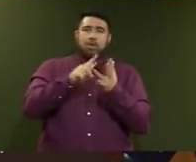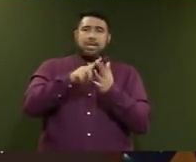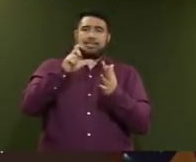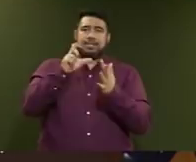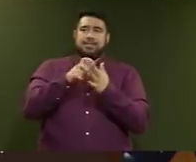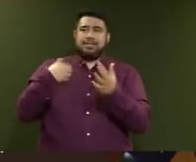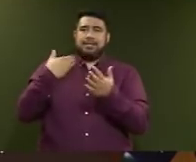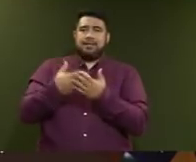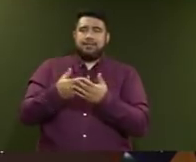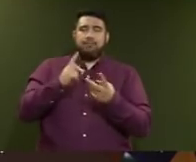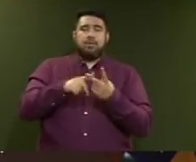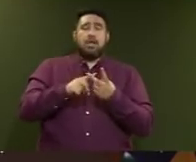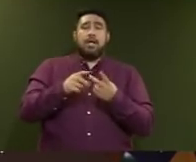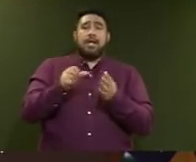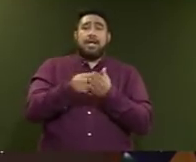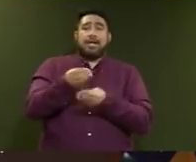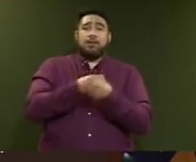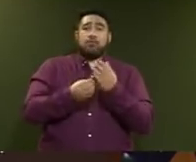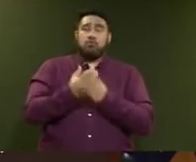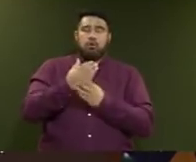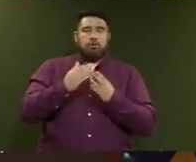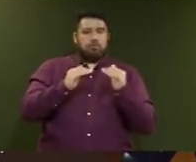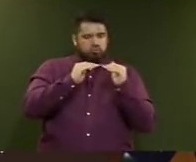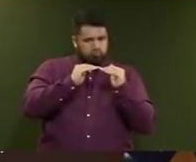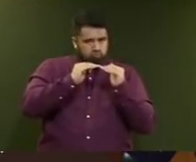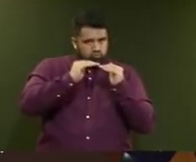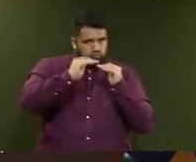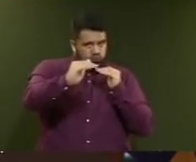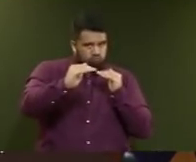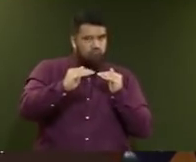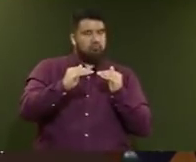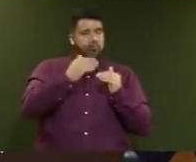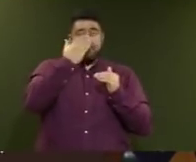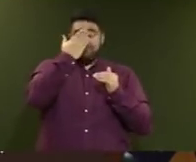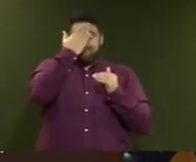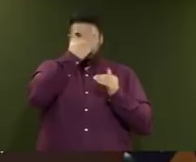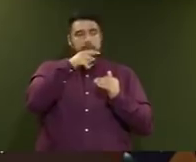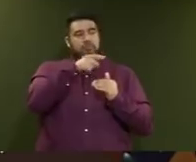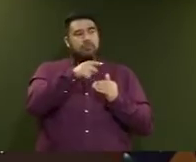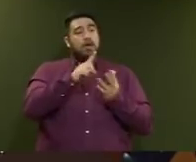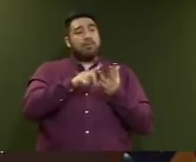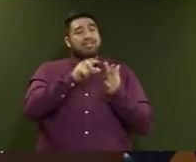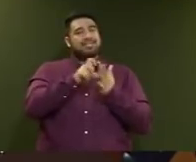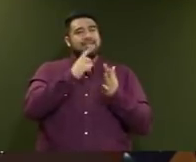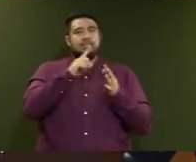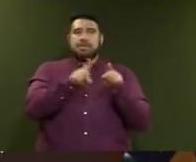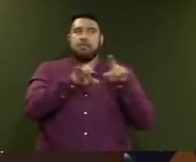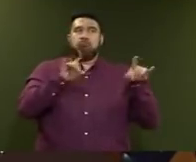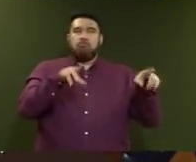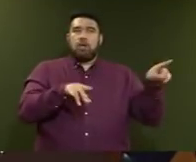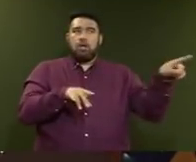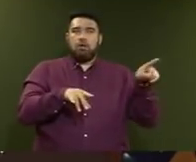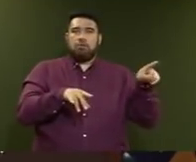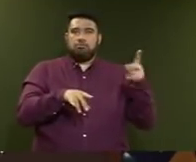steady economic growth and according to the OECD, at 3% the same as Australia going into 2019. Where we